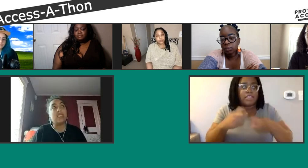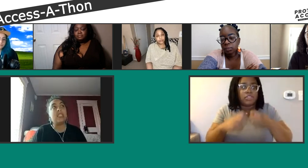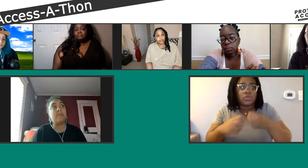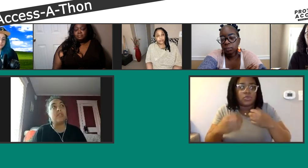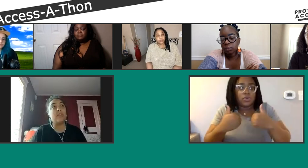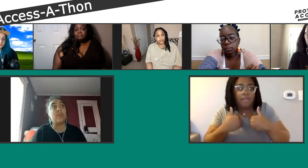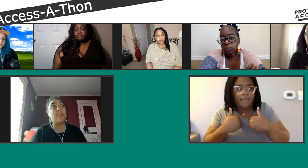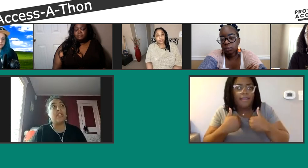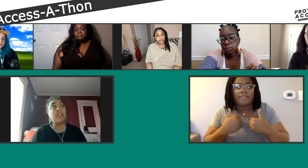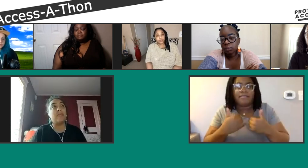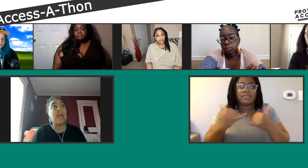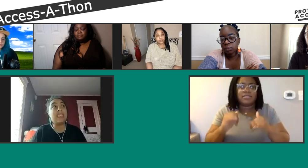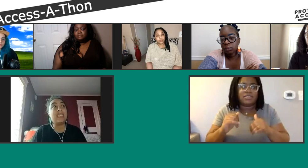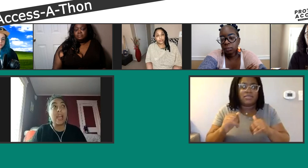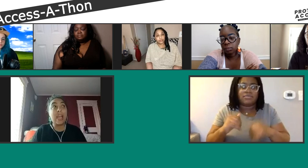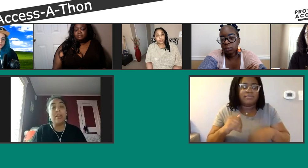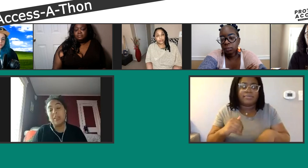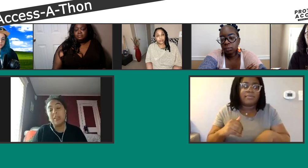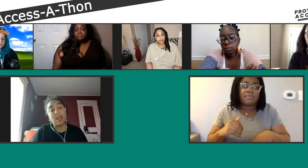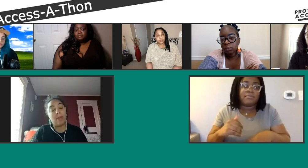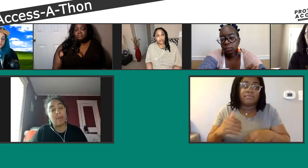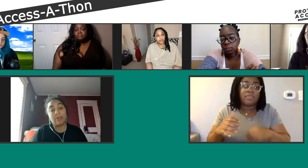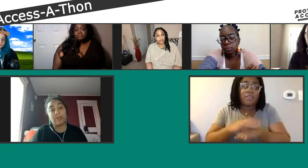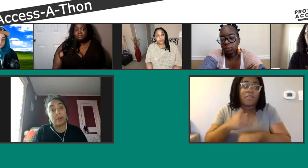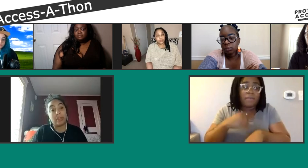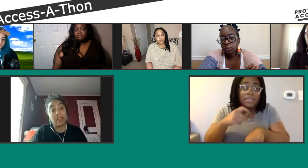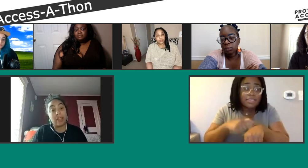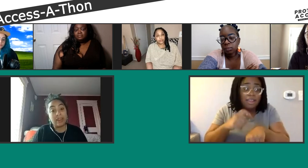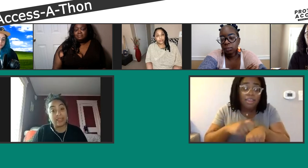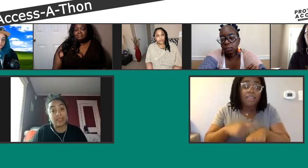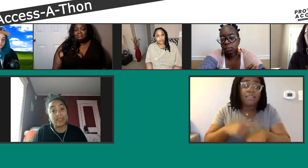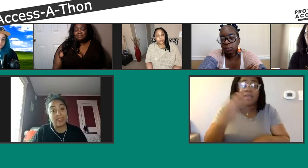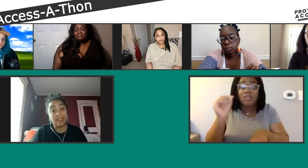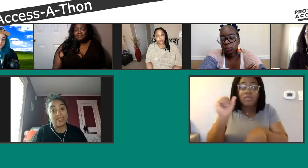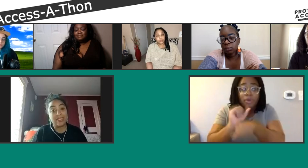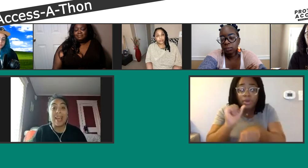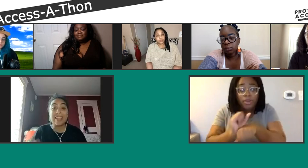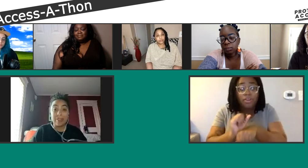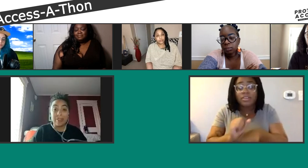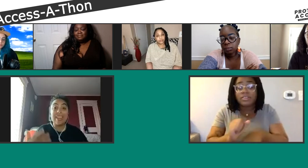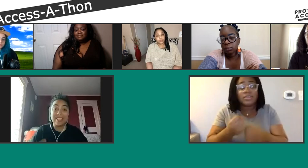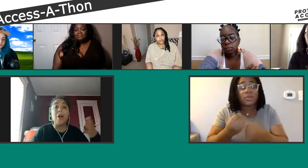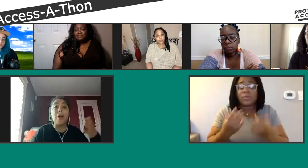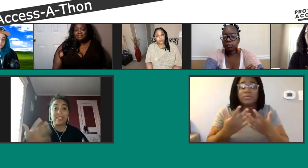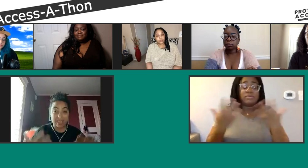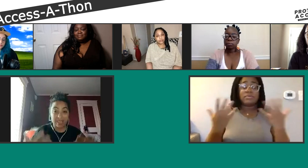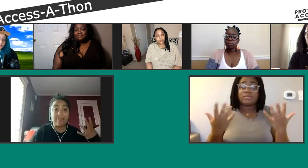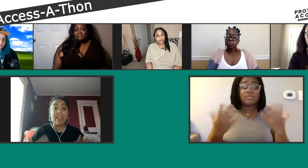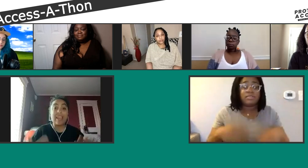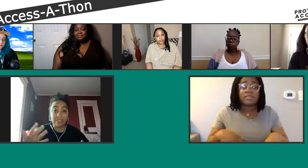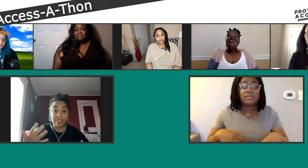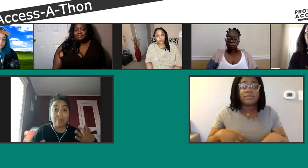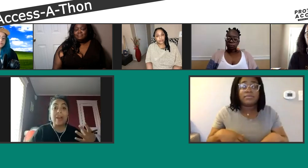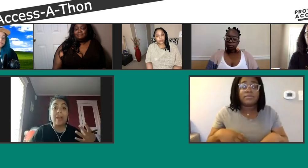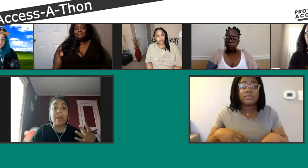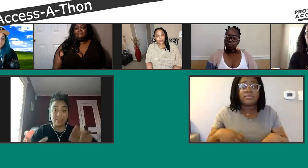has just shaped so much of my time, um, out of work. And so, yeah, so it's, and it's not always something that I feel like